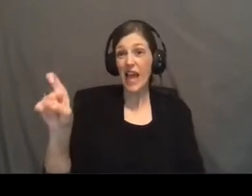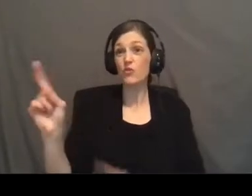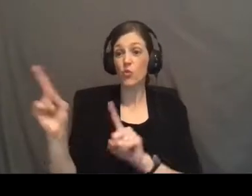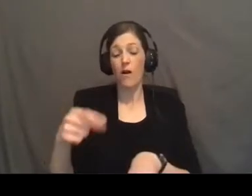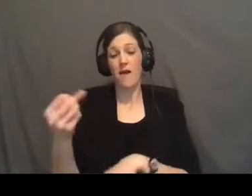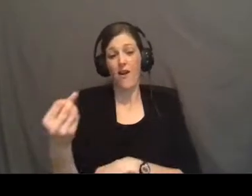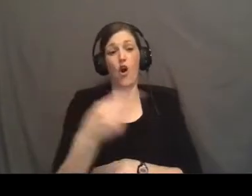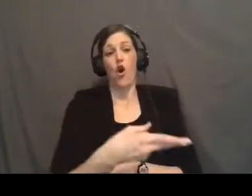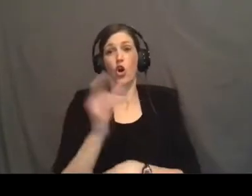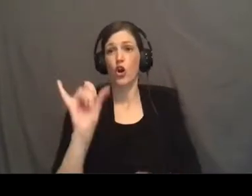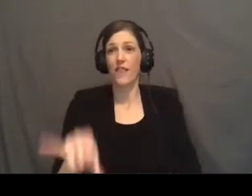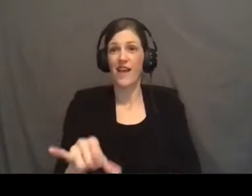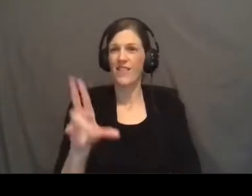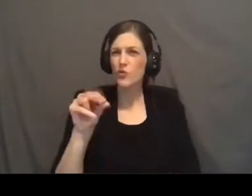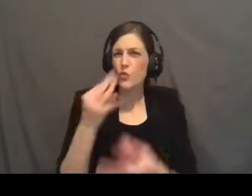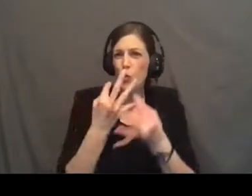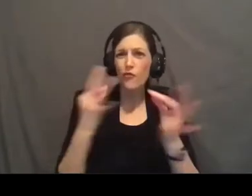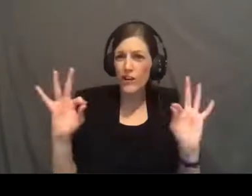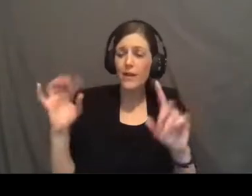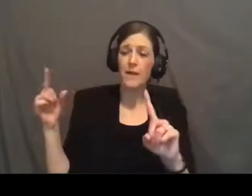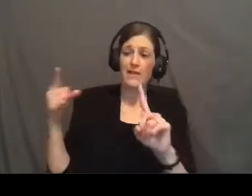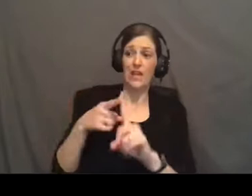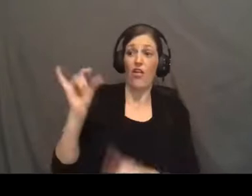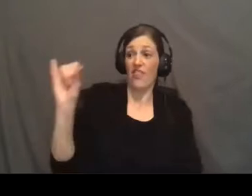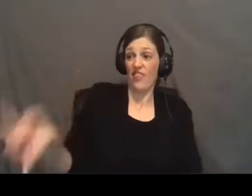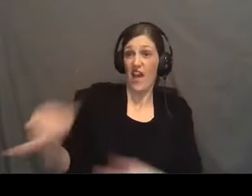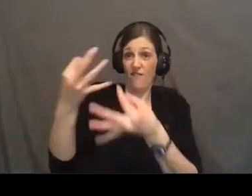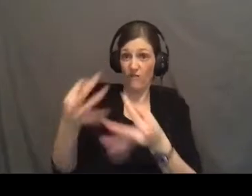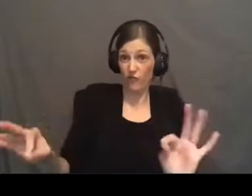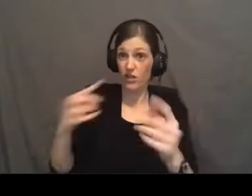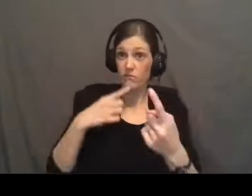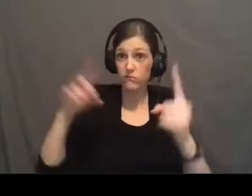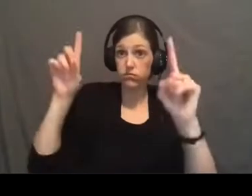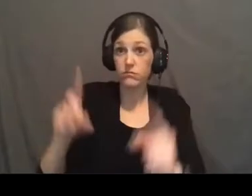that. There is no freedom in this world until that freedom is to be had.